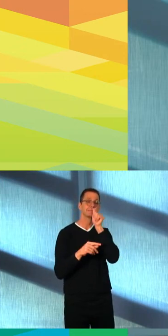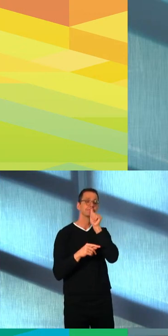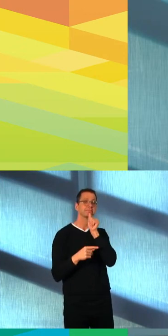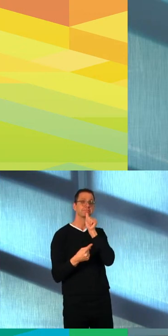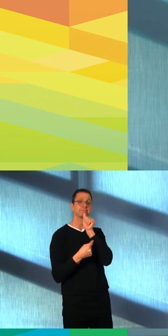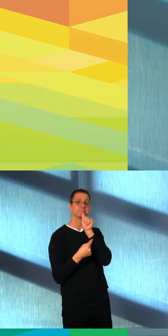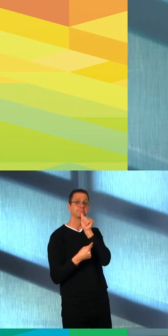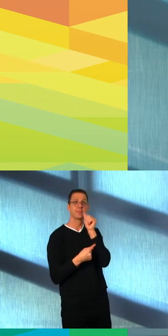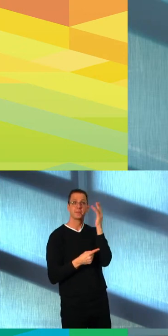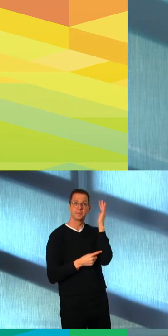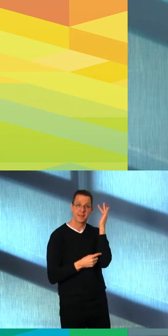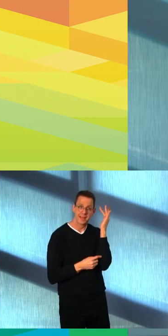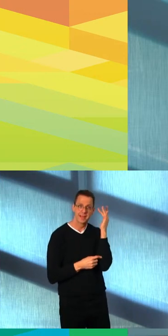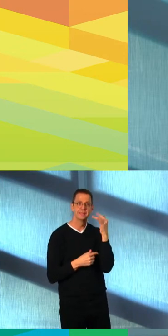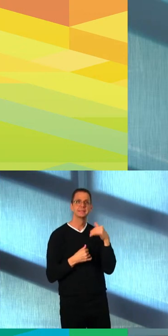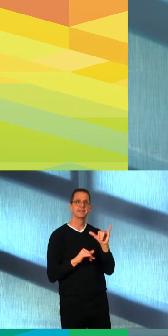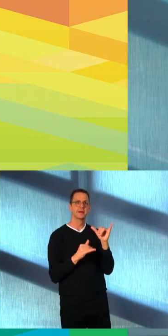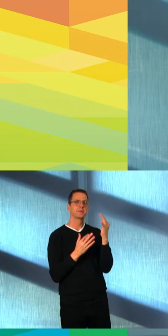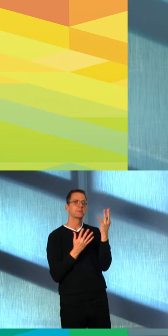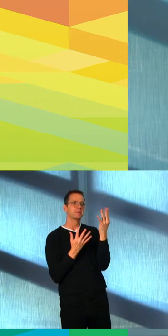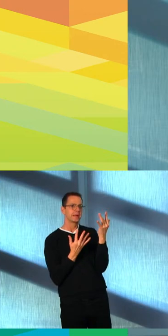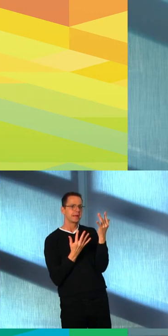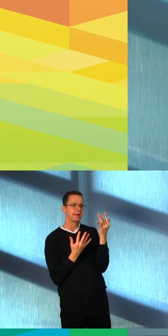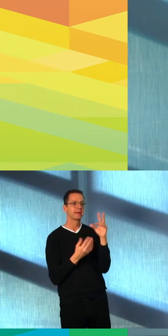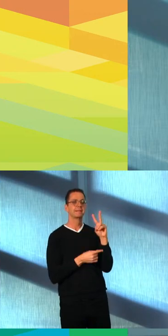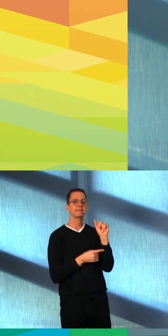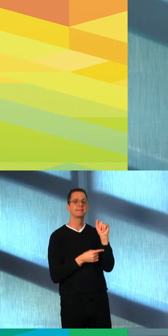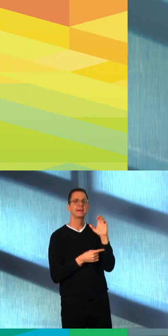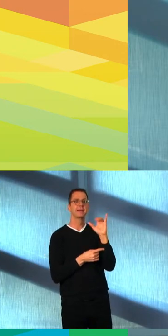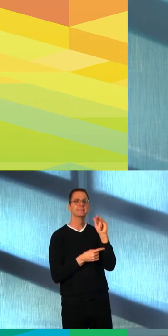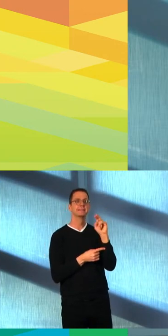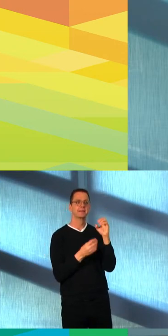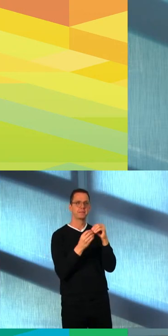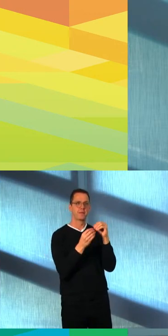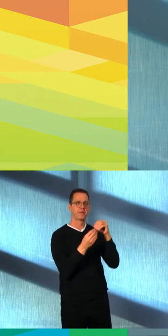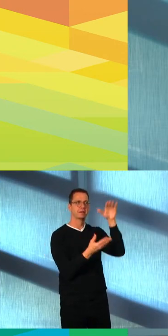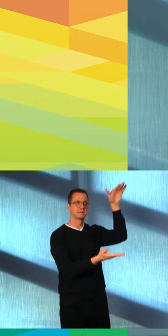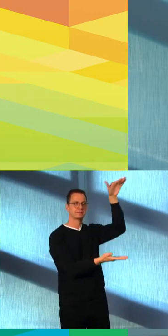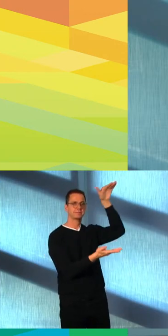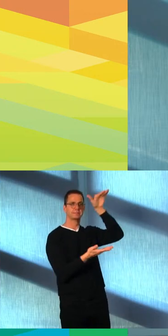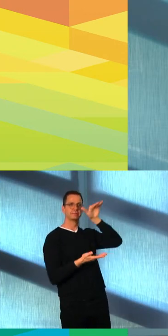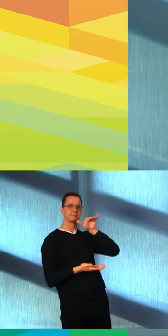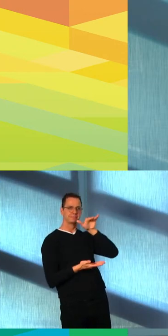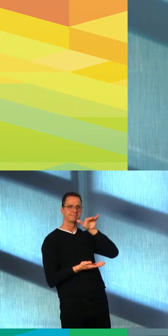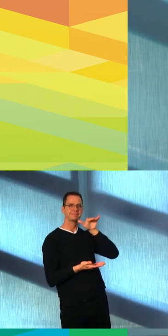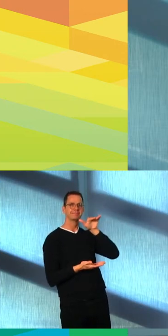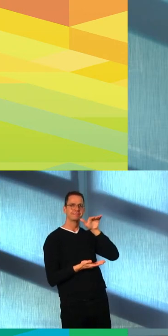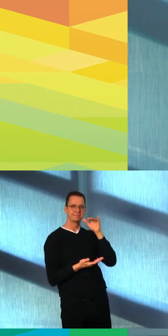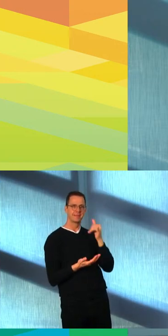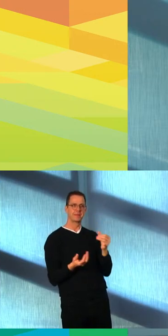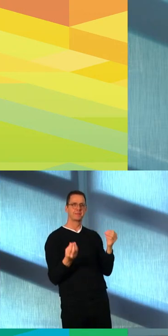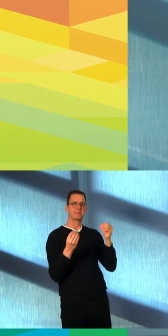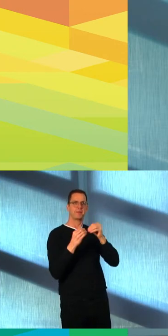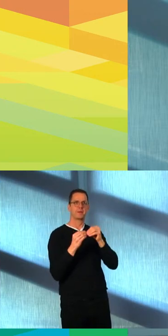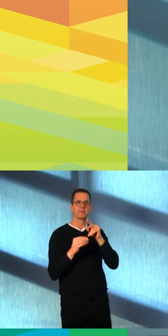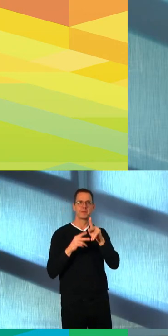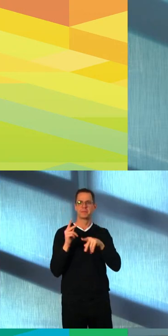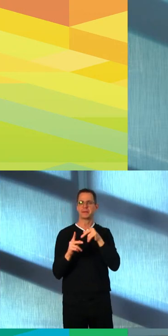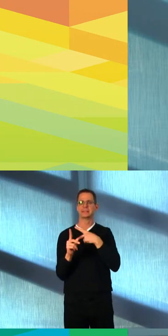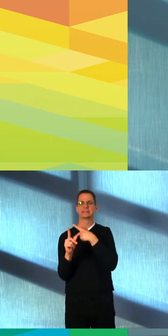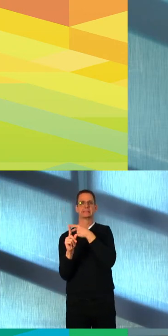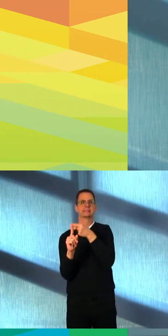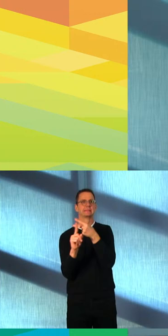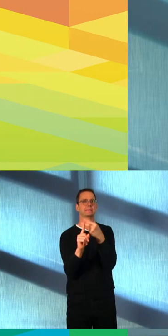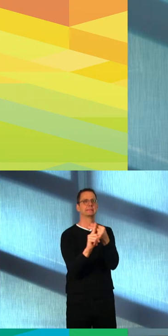enough to create community safety. Yesterday, the provincial government announced a return to Step 1 restrictions, and the City of Edmonton